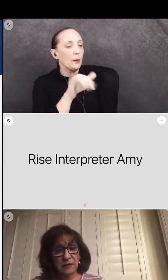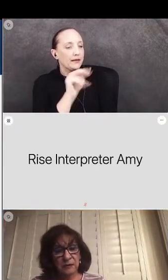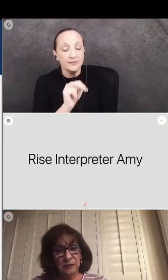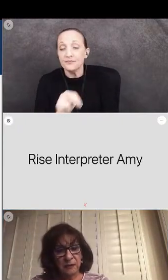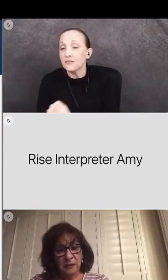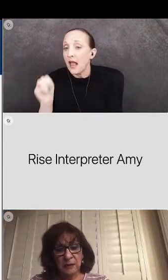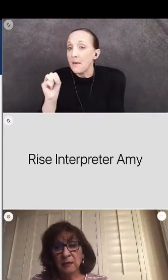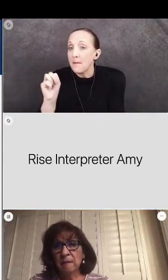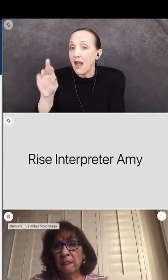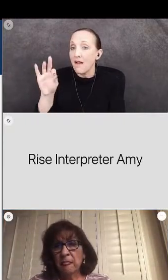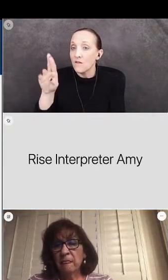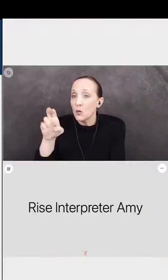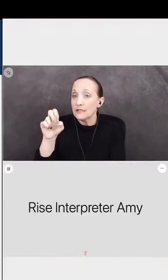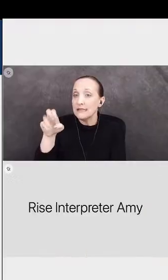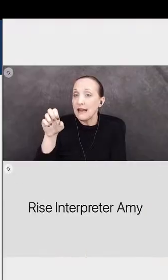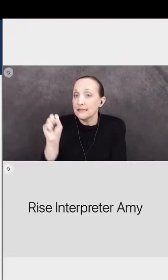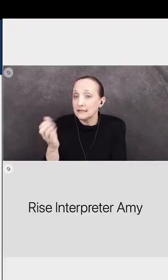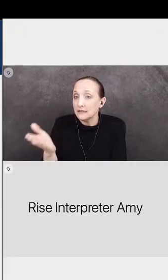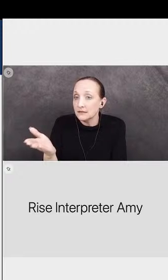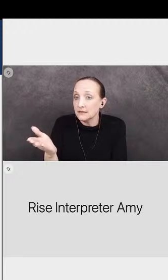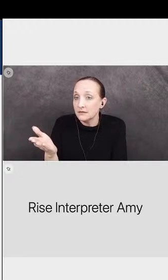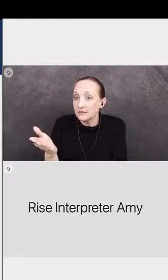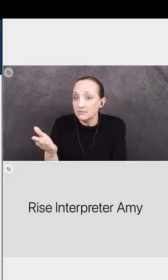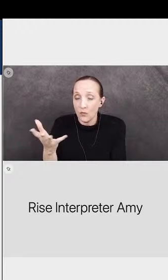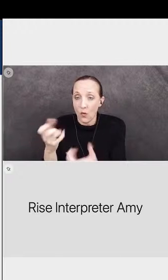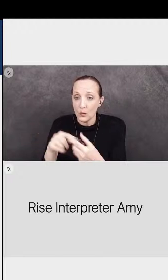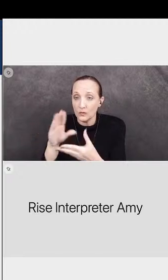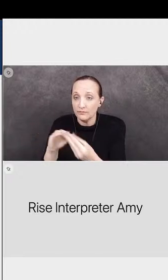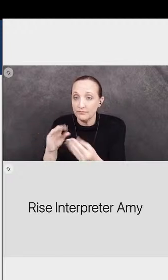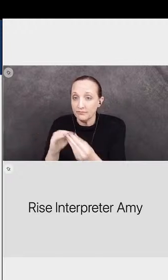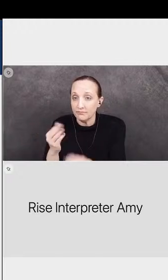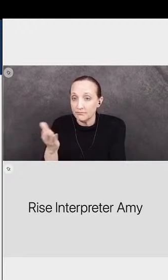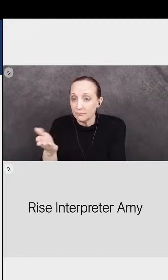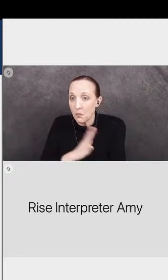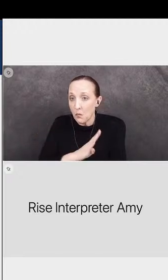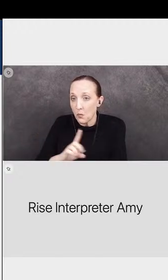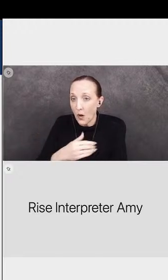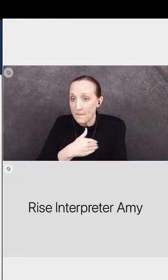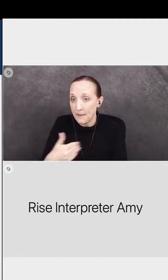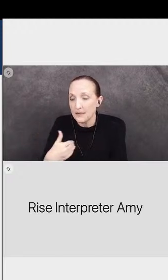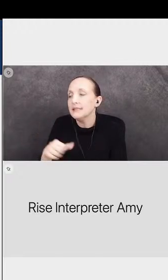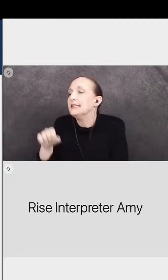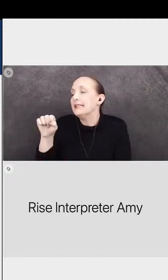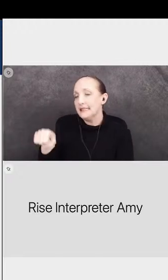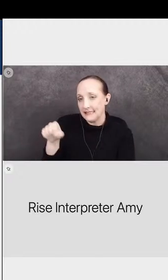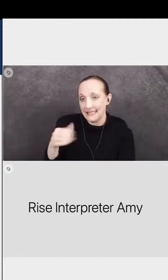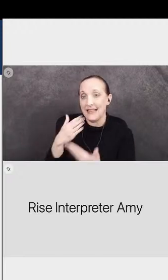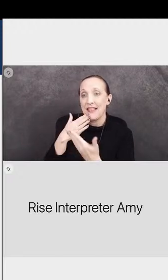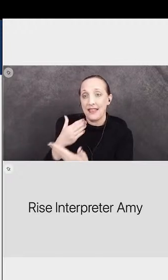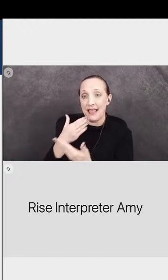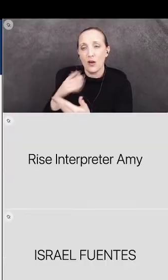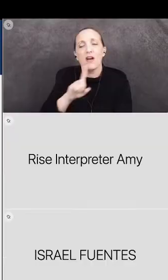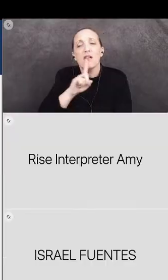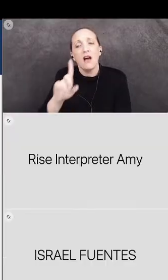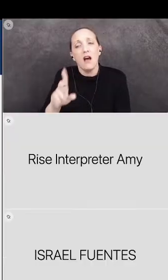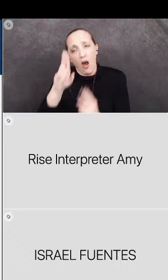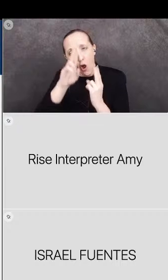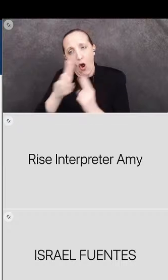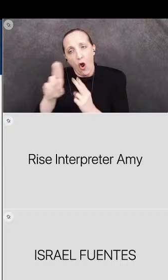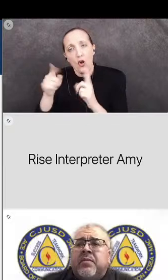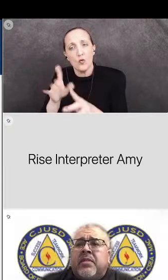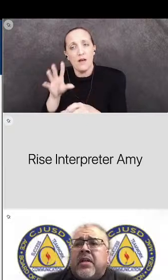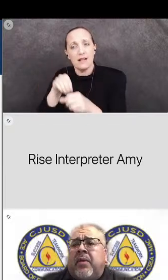you like to address uh your fellow board members yes thank you uh first of all it was an honor to be part of this uh